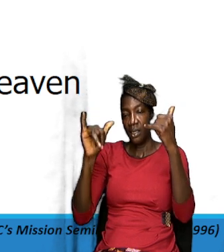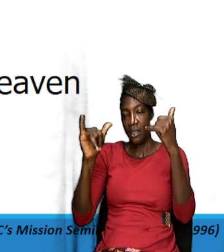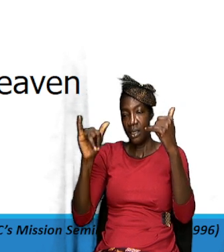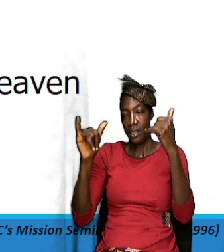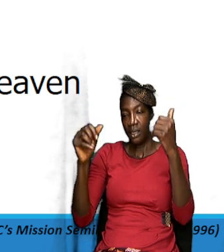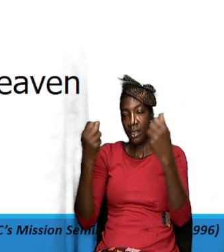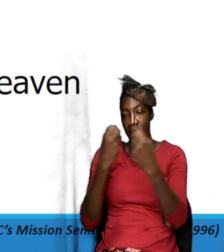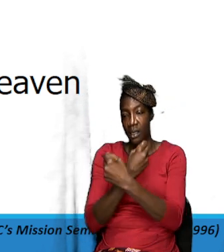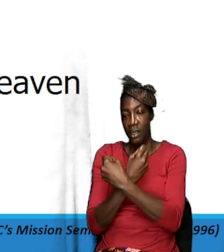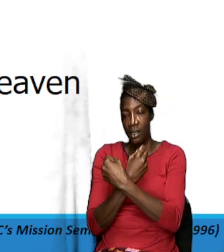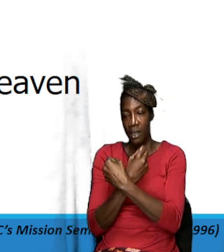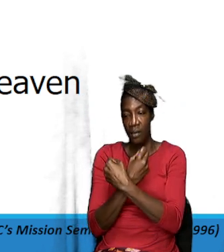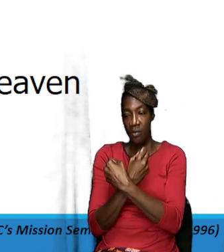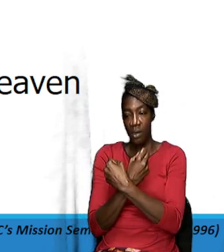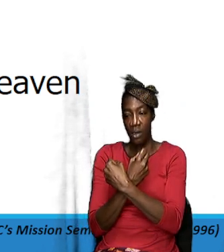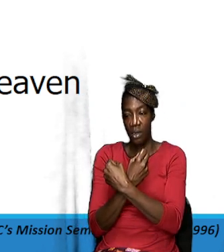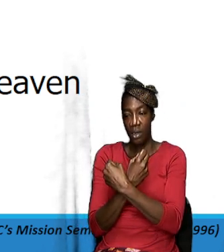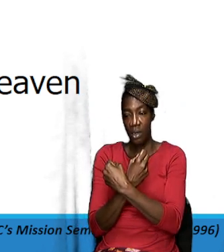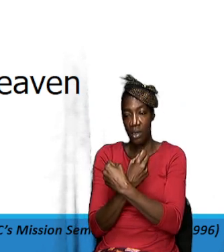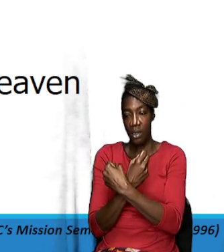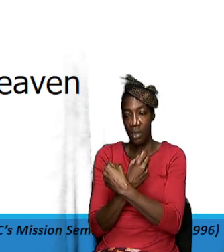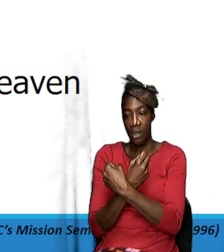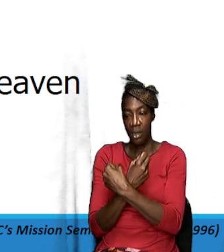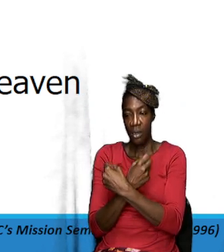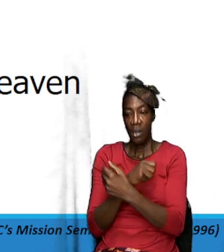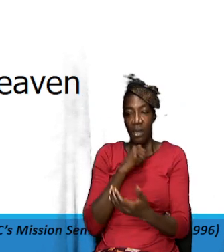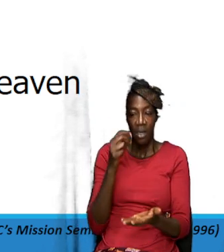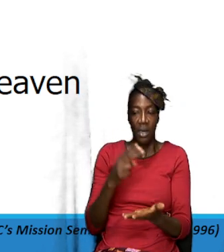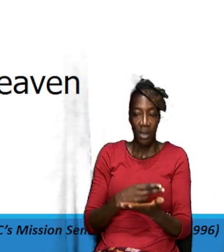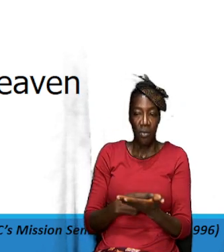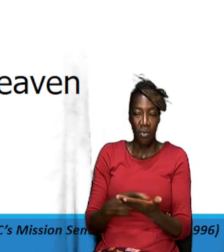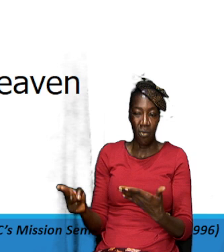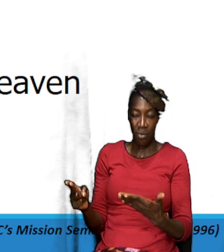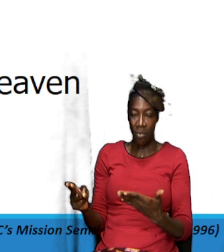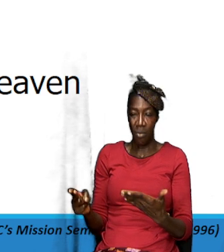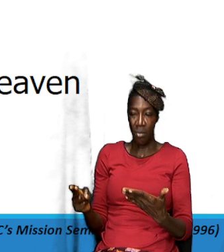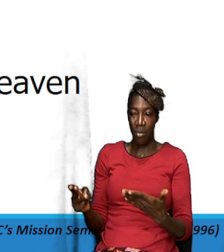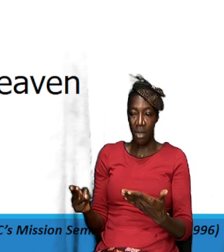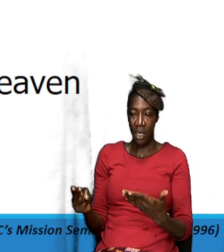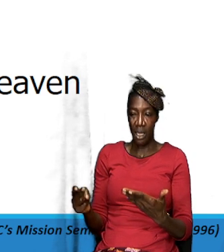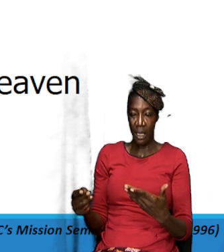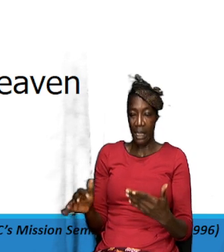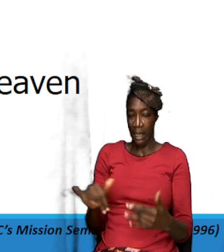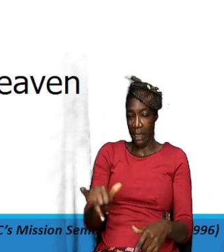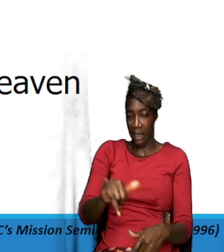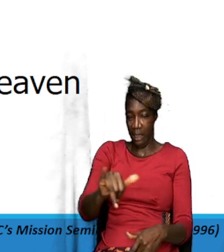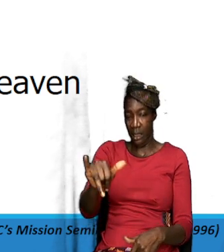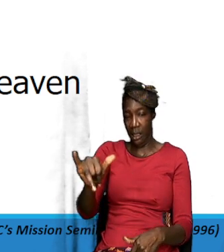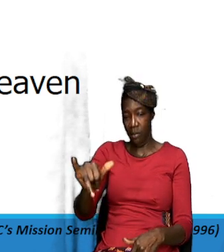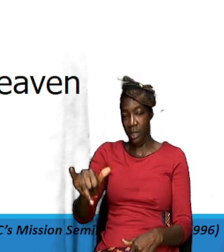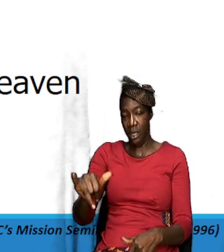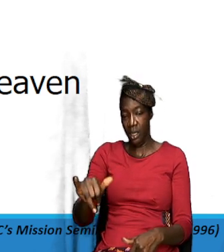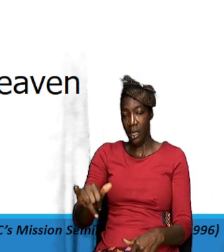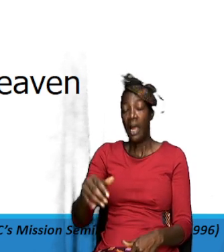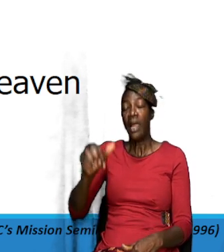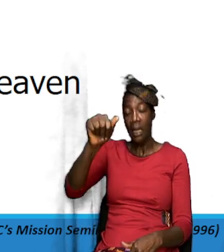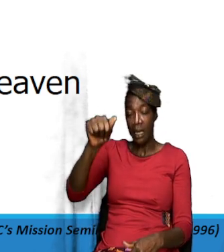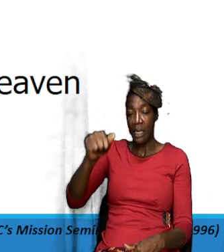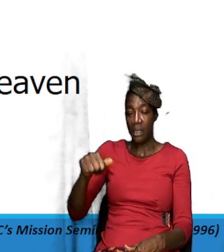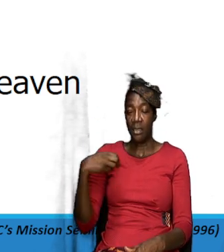us against unholy familiarization so we are saying yes he's our father